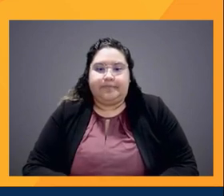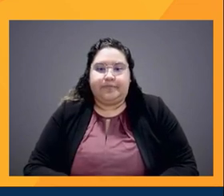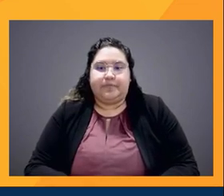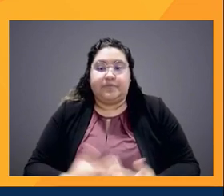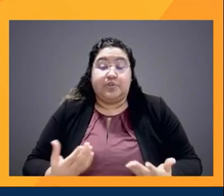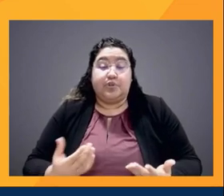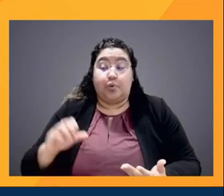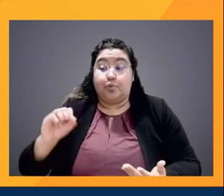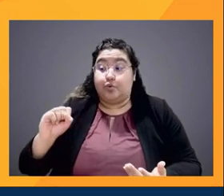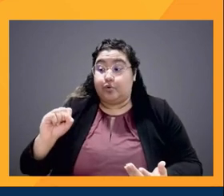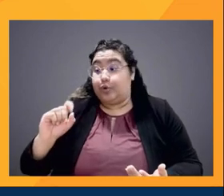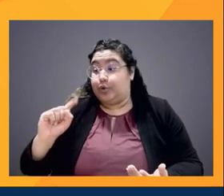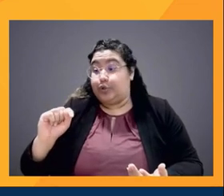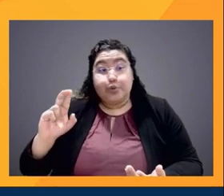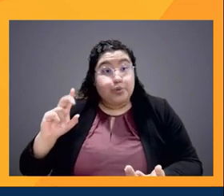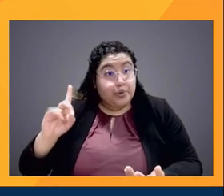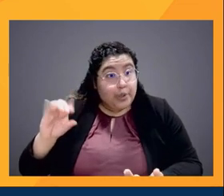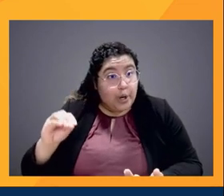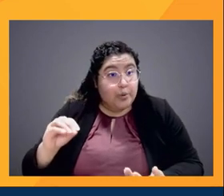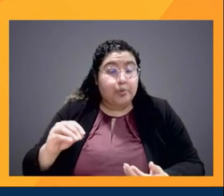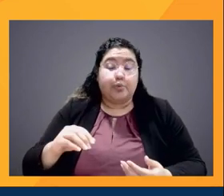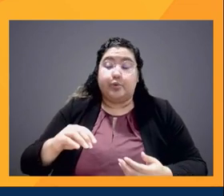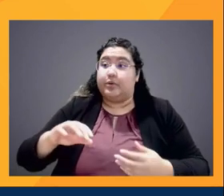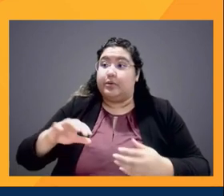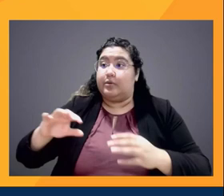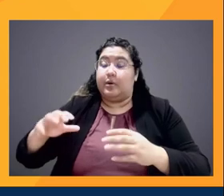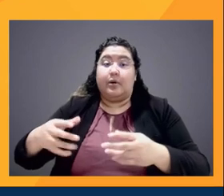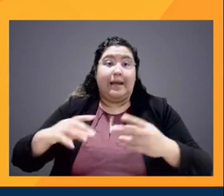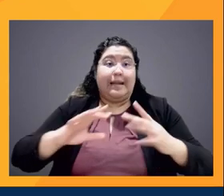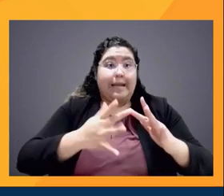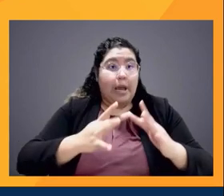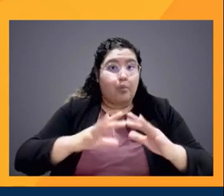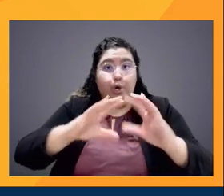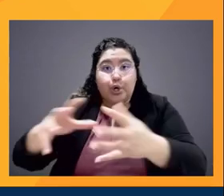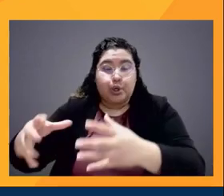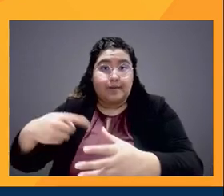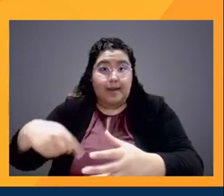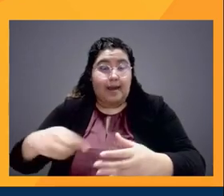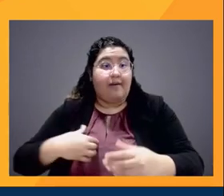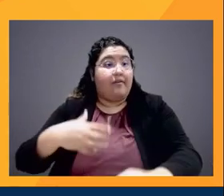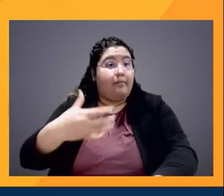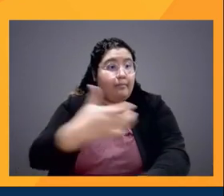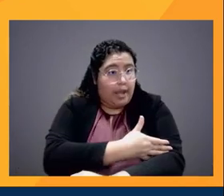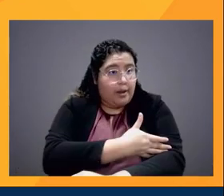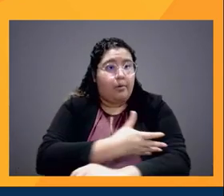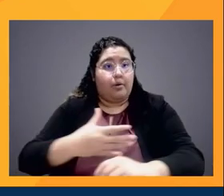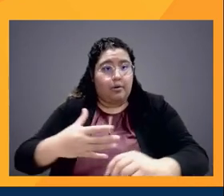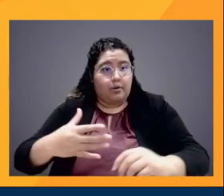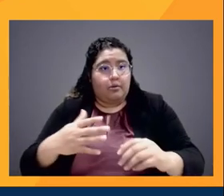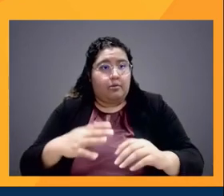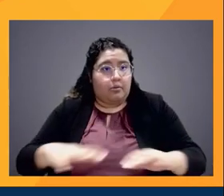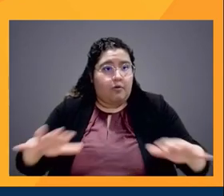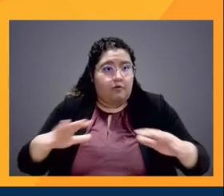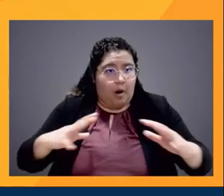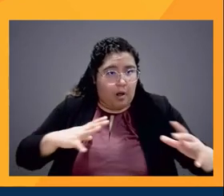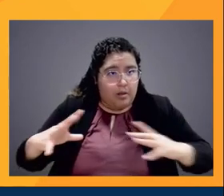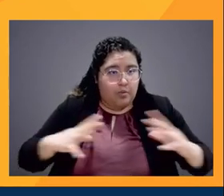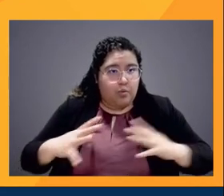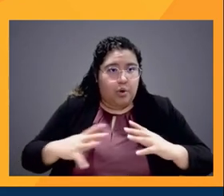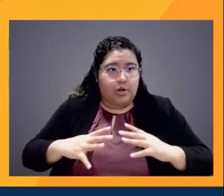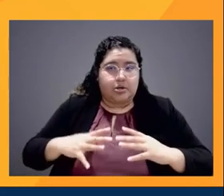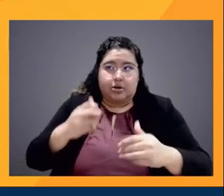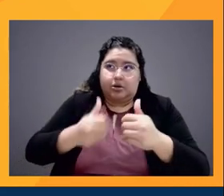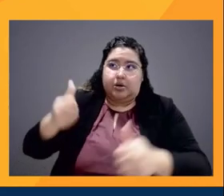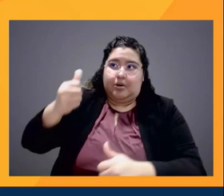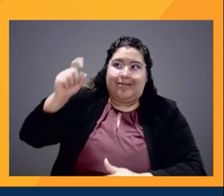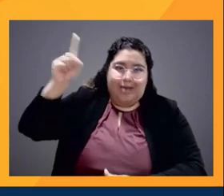networks that, you know, have all of this power in Hollywood, the change has to come from the top. And